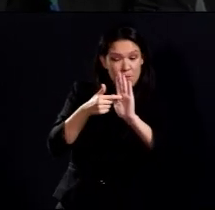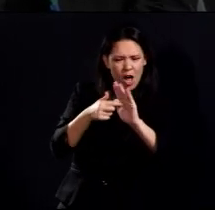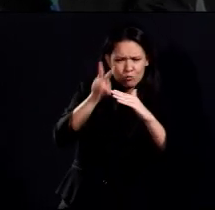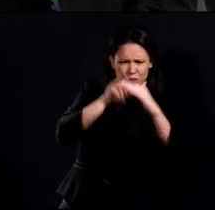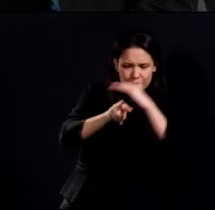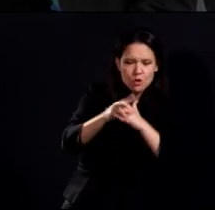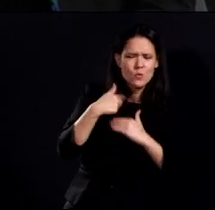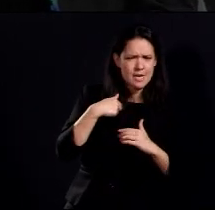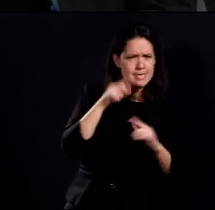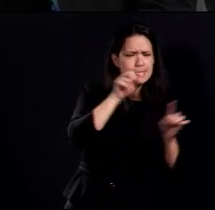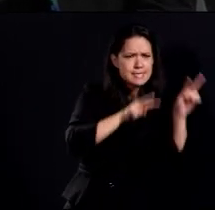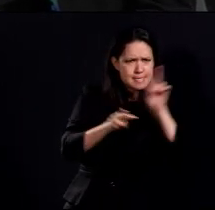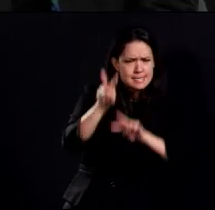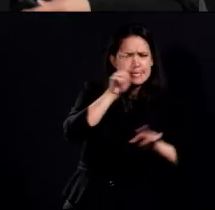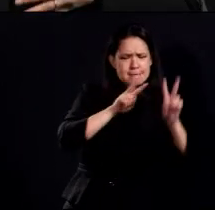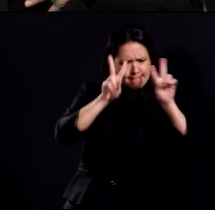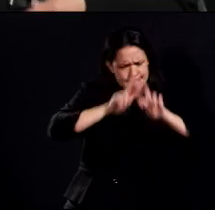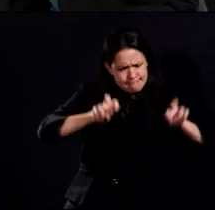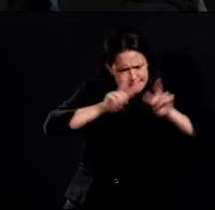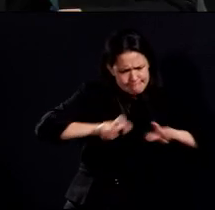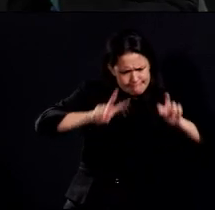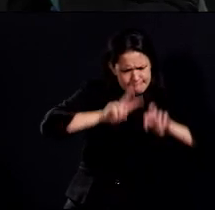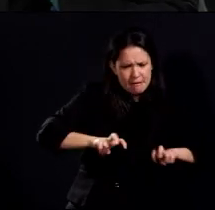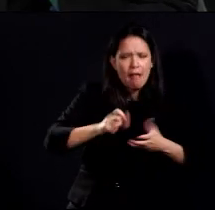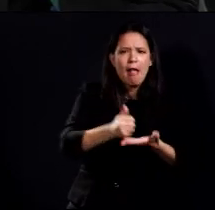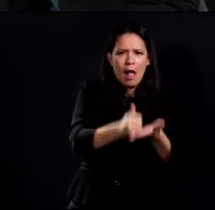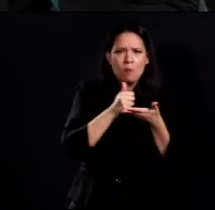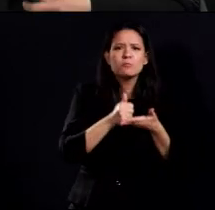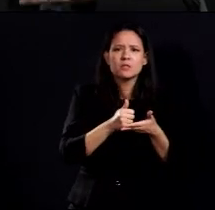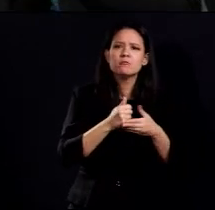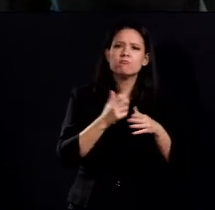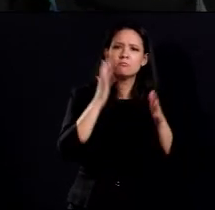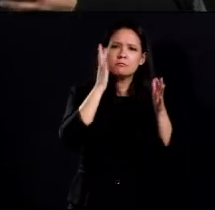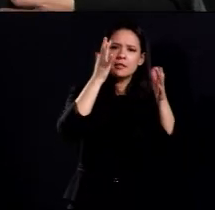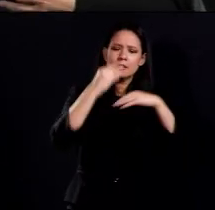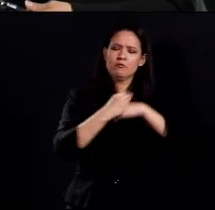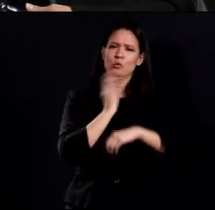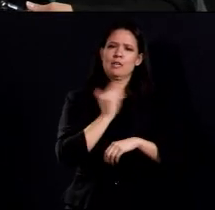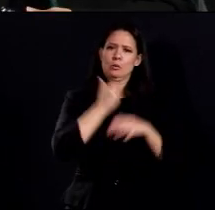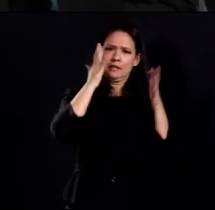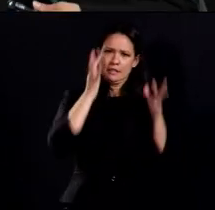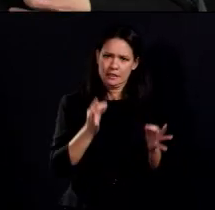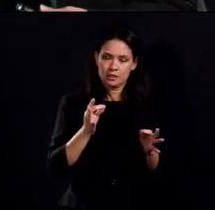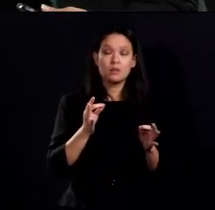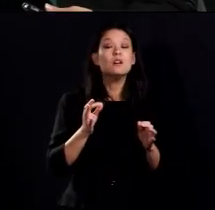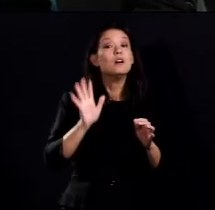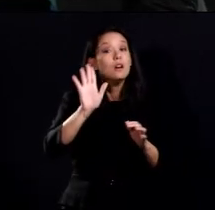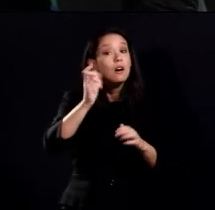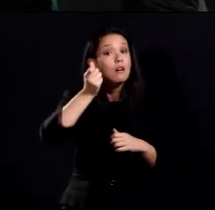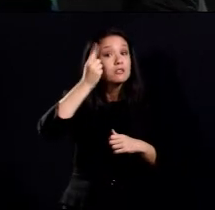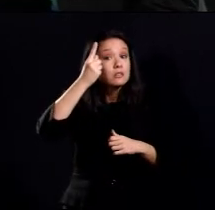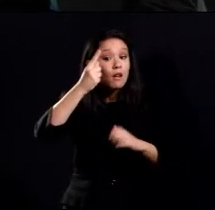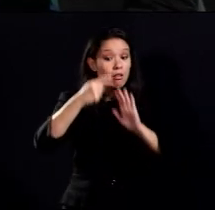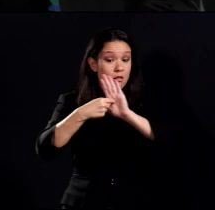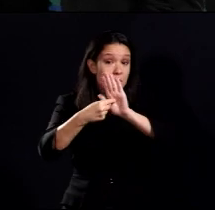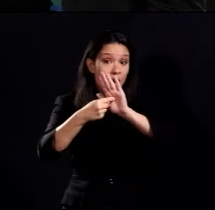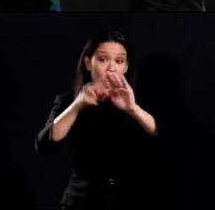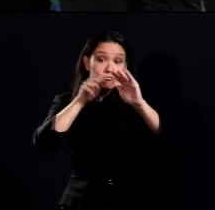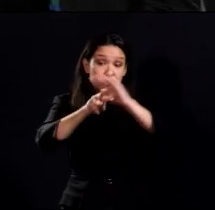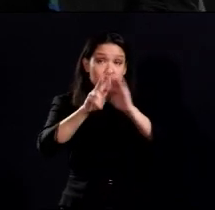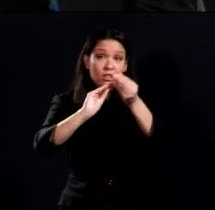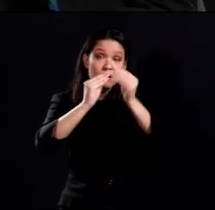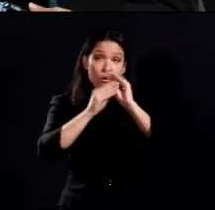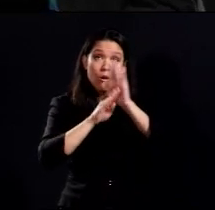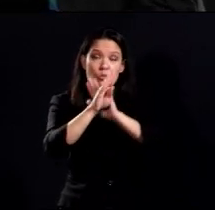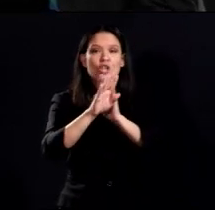one piece of the puzzle to make a decision. But we really want to make sure that those models are out there just to demonstrate to the